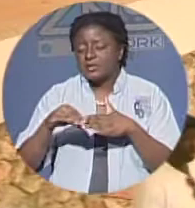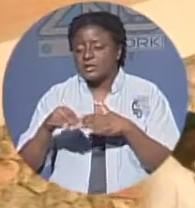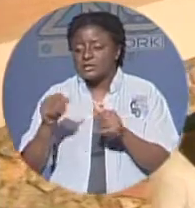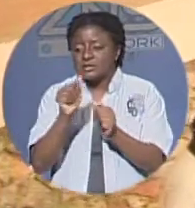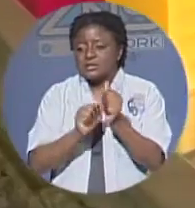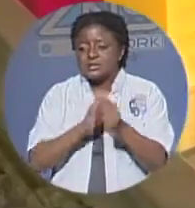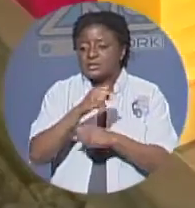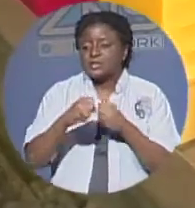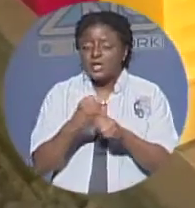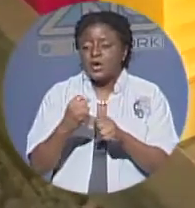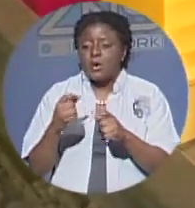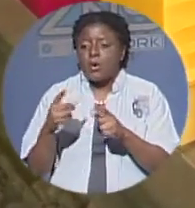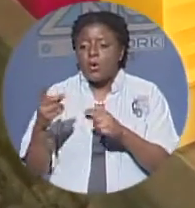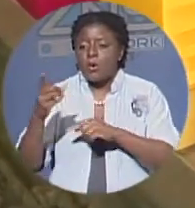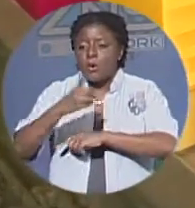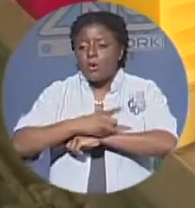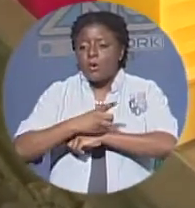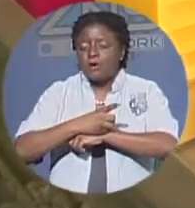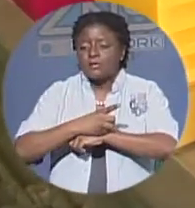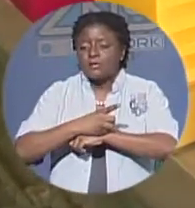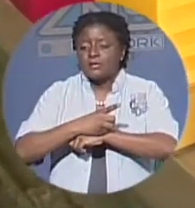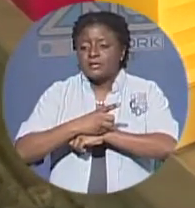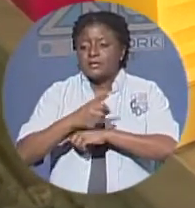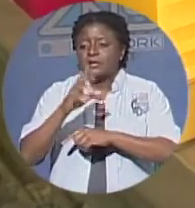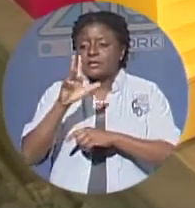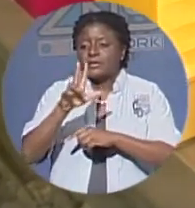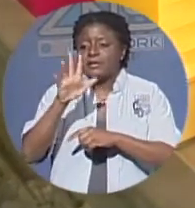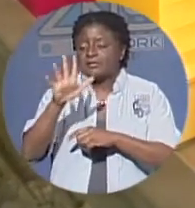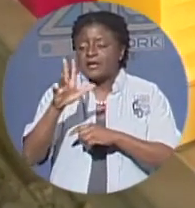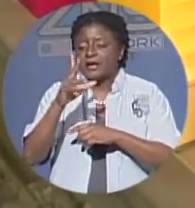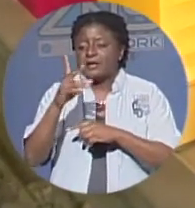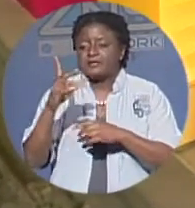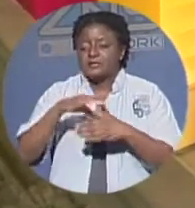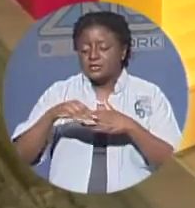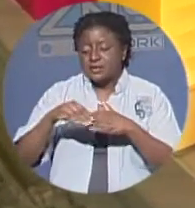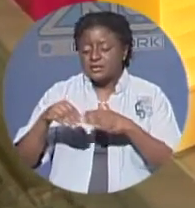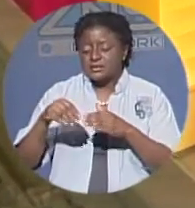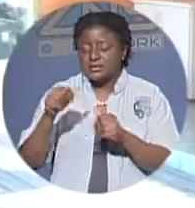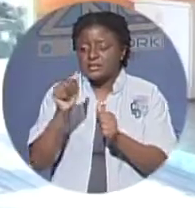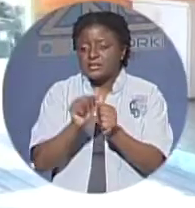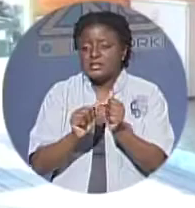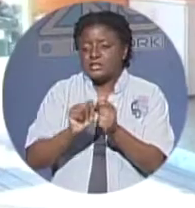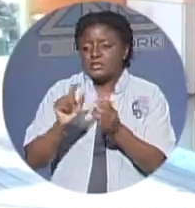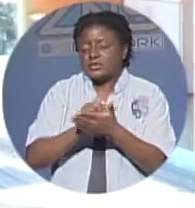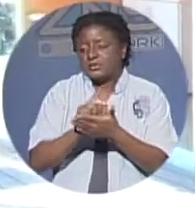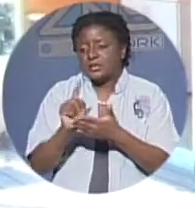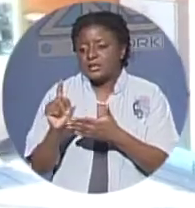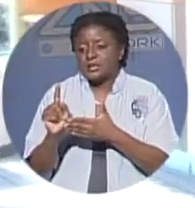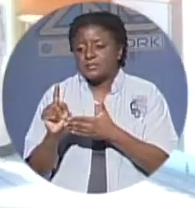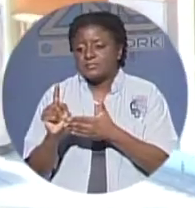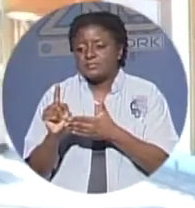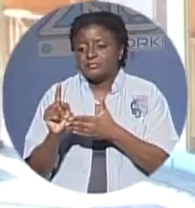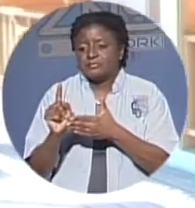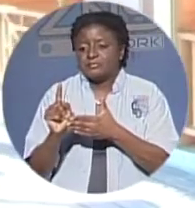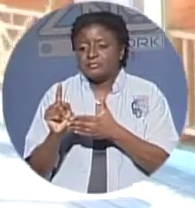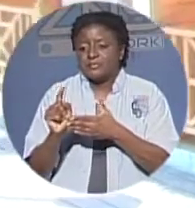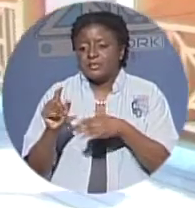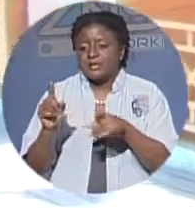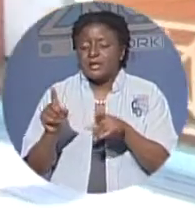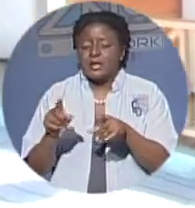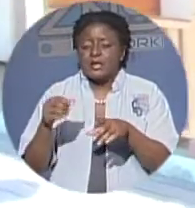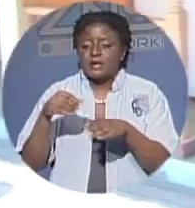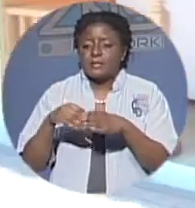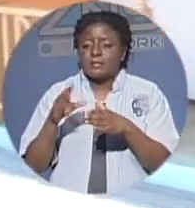35 dollars per week for their stalls according to government records as of september 30th this year only about 200 of